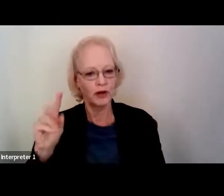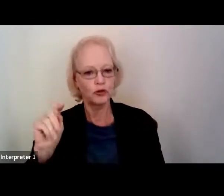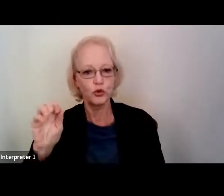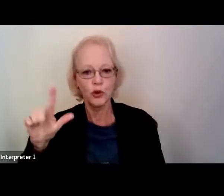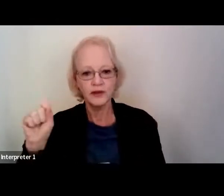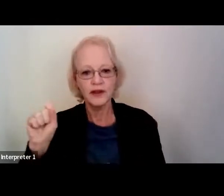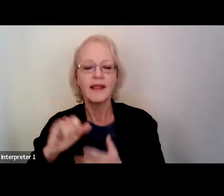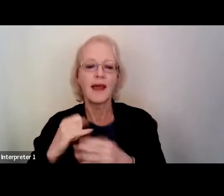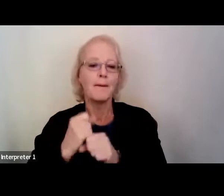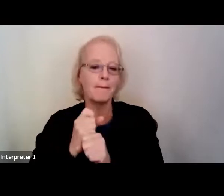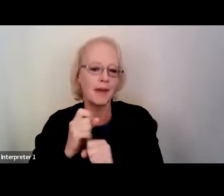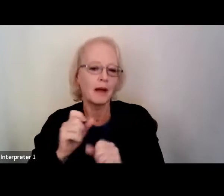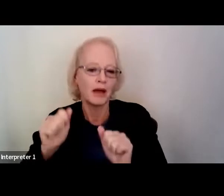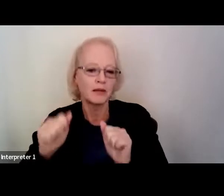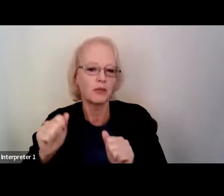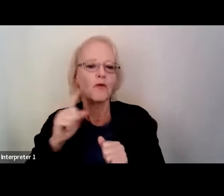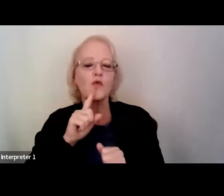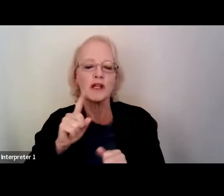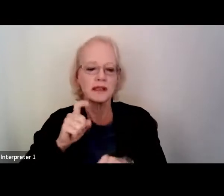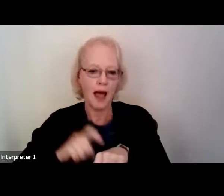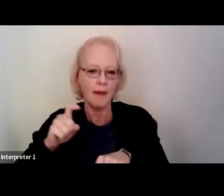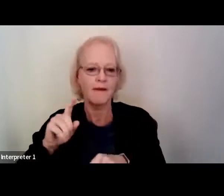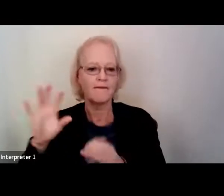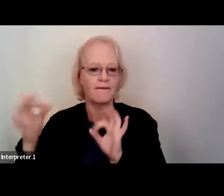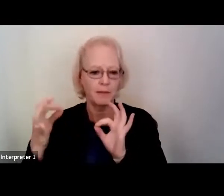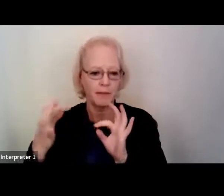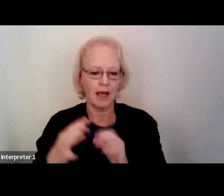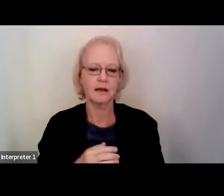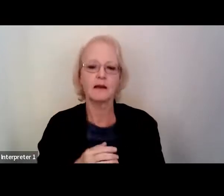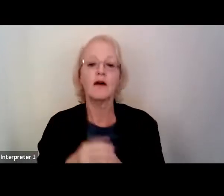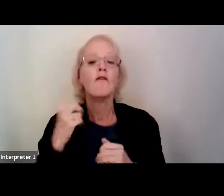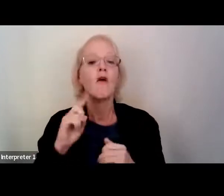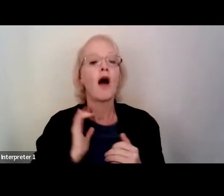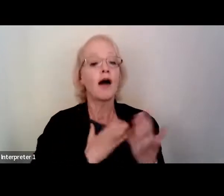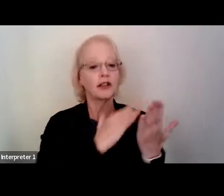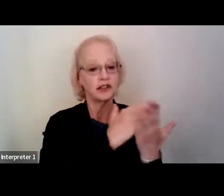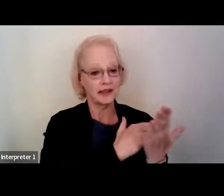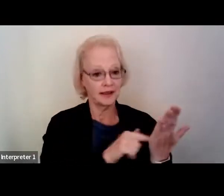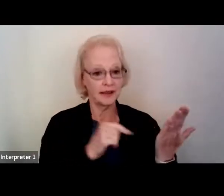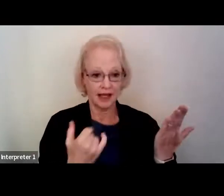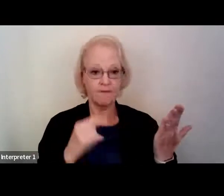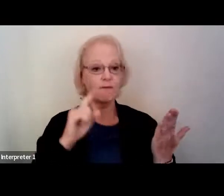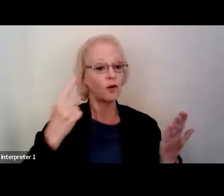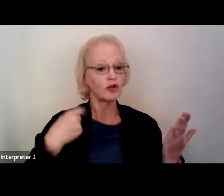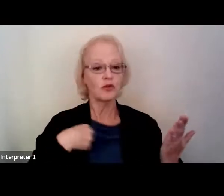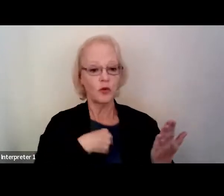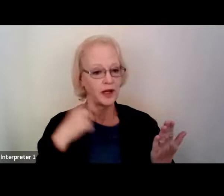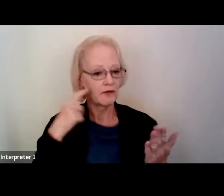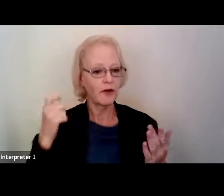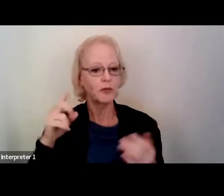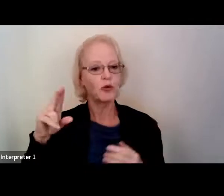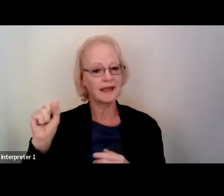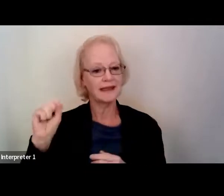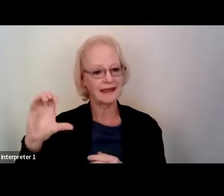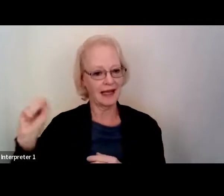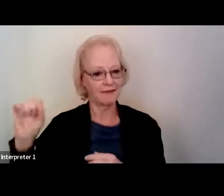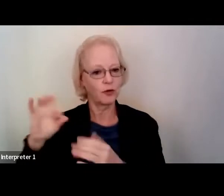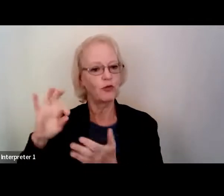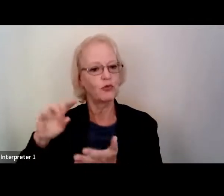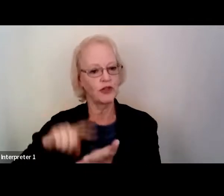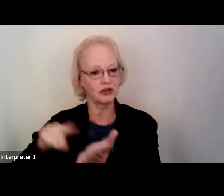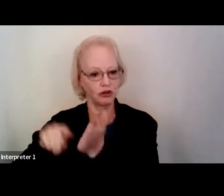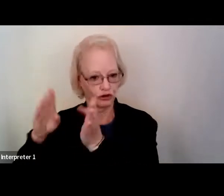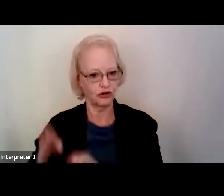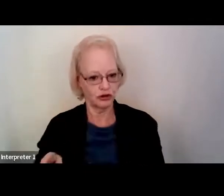enable real time feedback. So for the agenda today, we will first hear from the UCSF researchers who